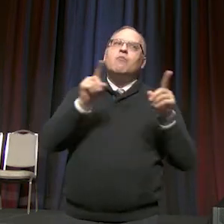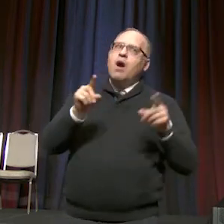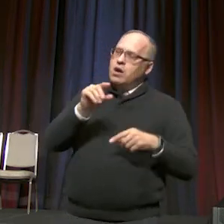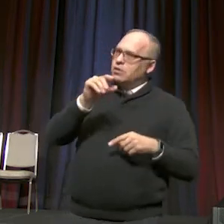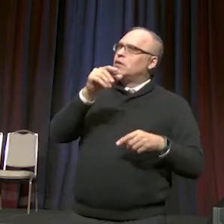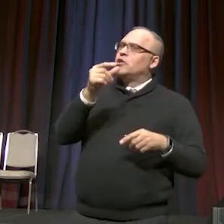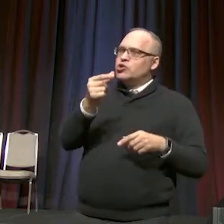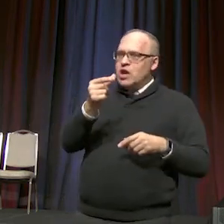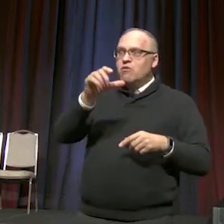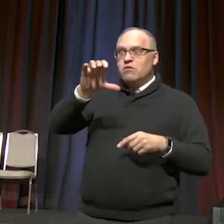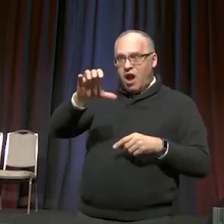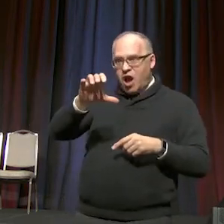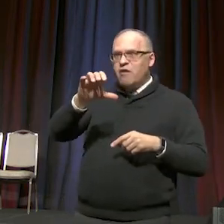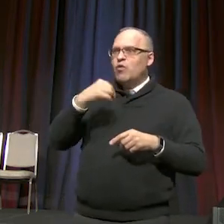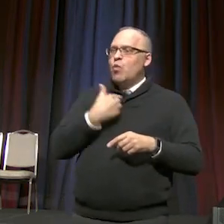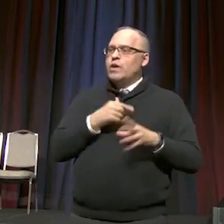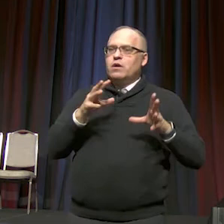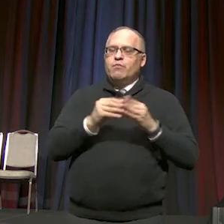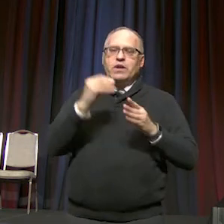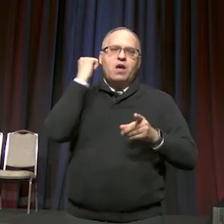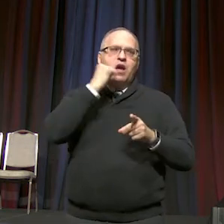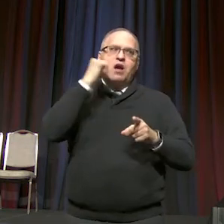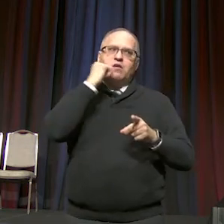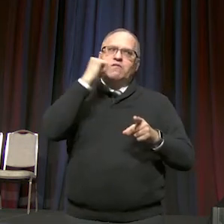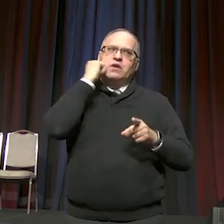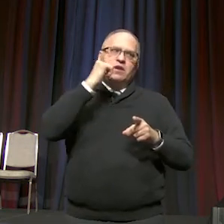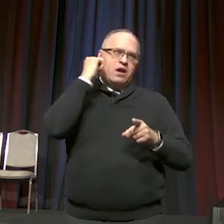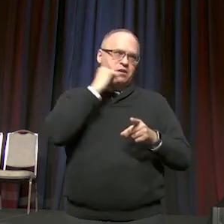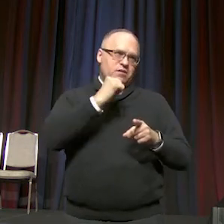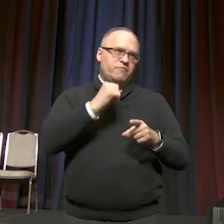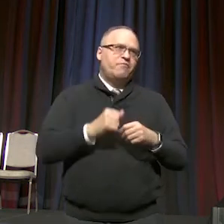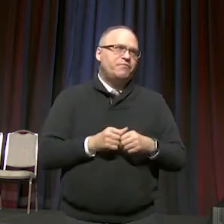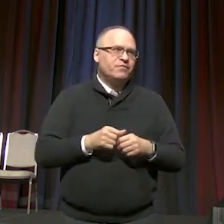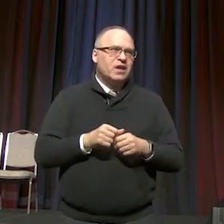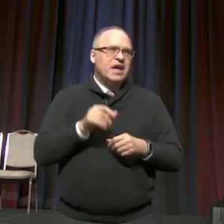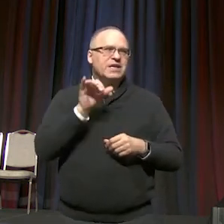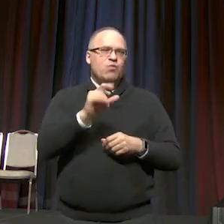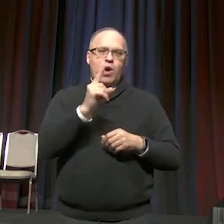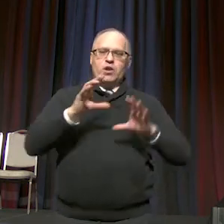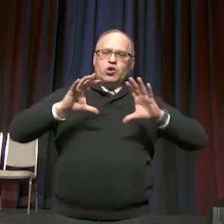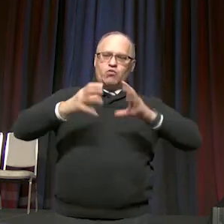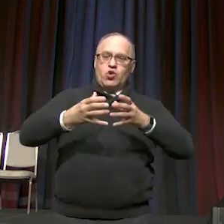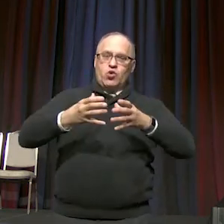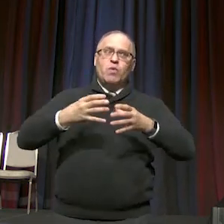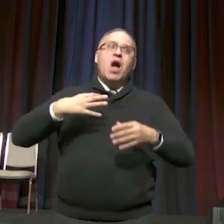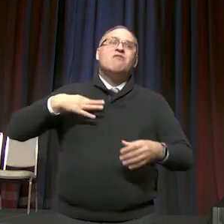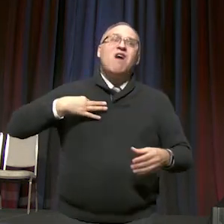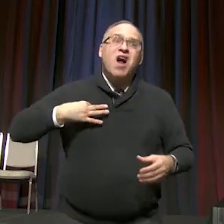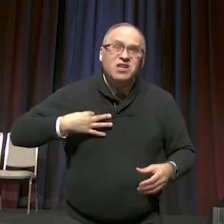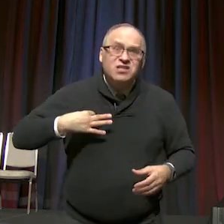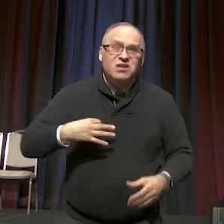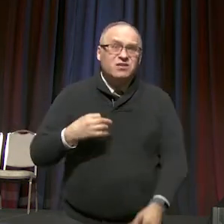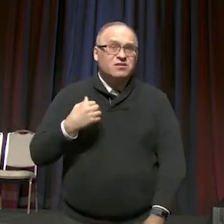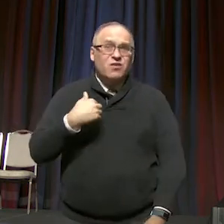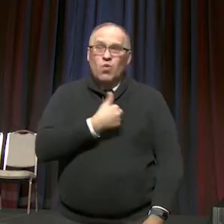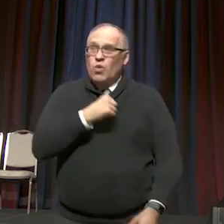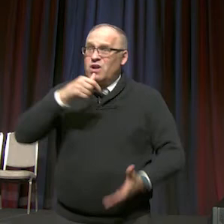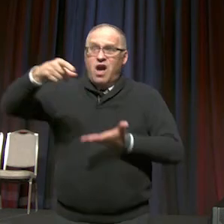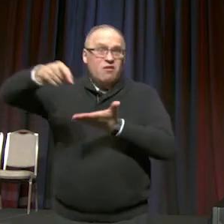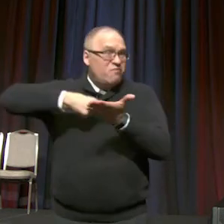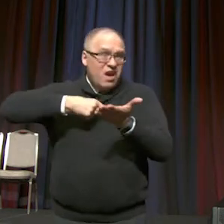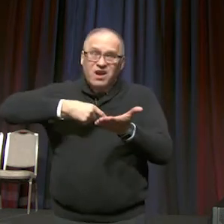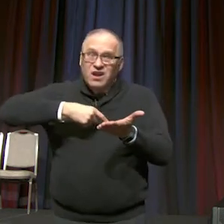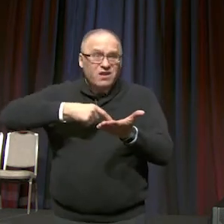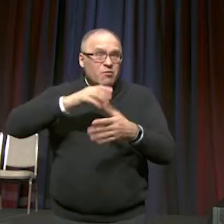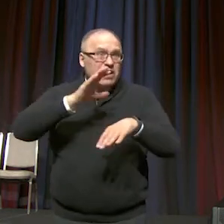session the entire time. They are another one of those groups of volunteers, none of them receive any pay,